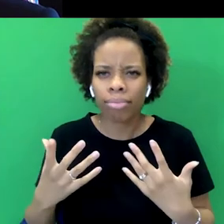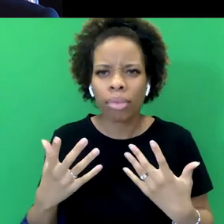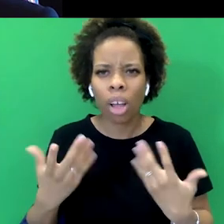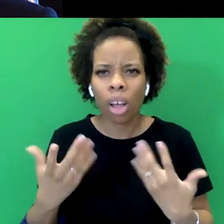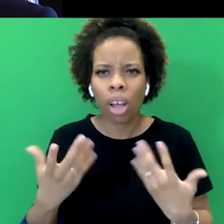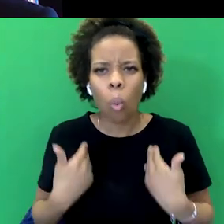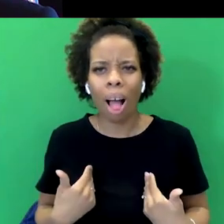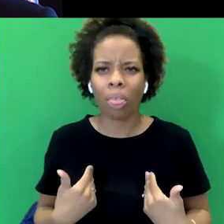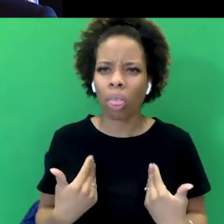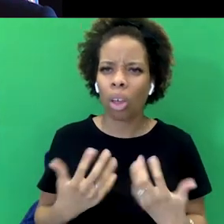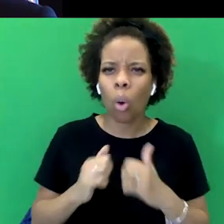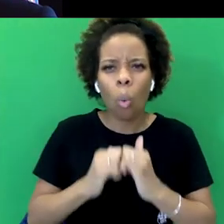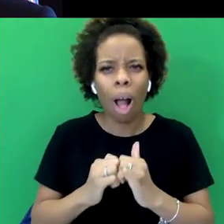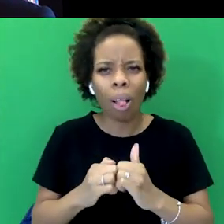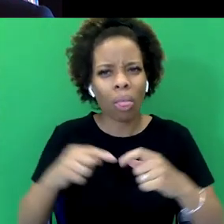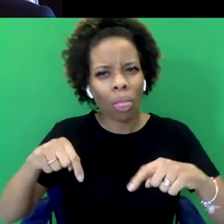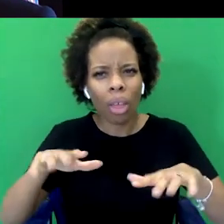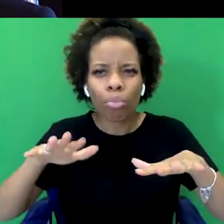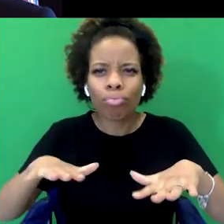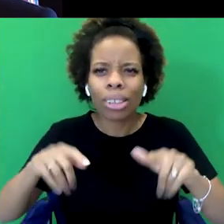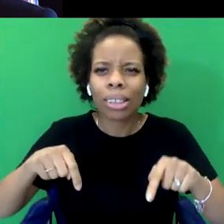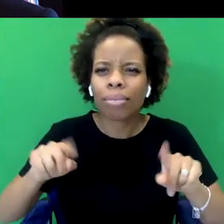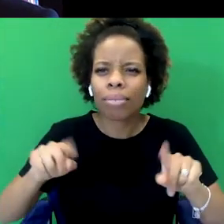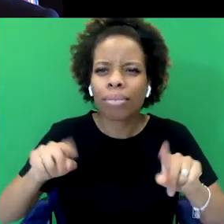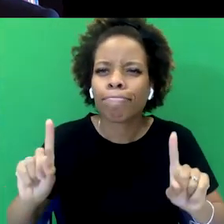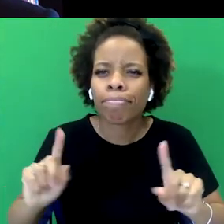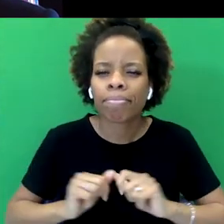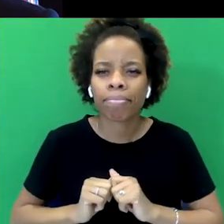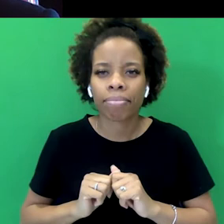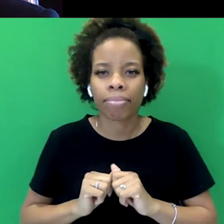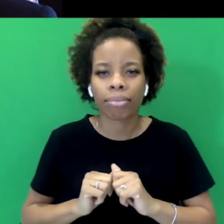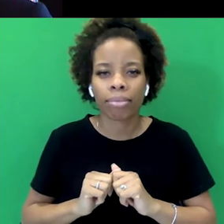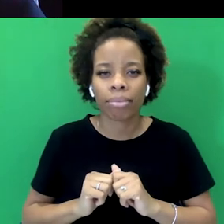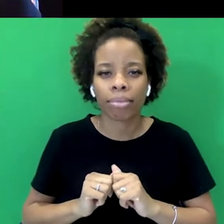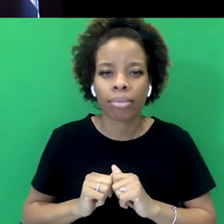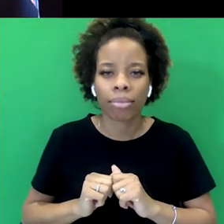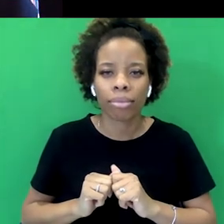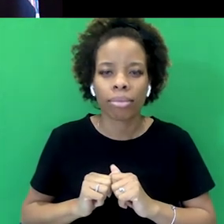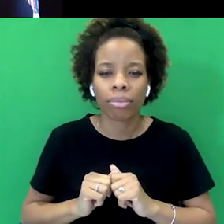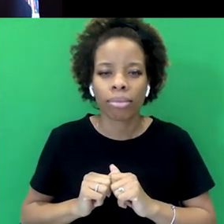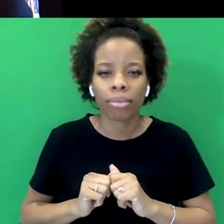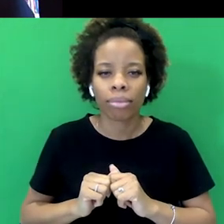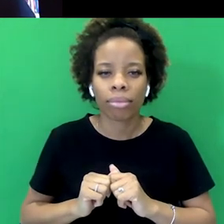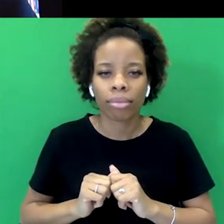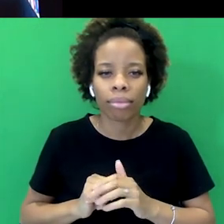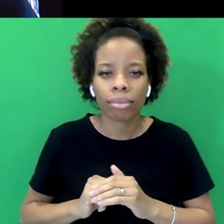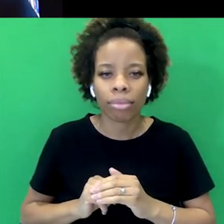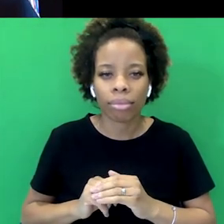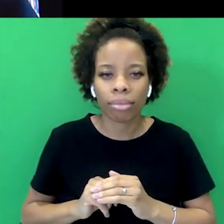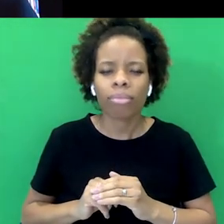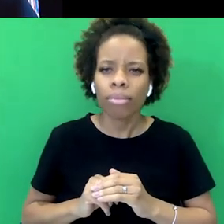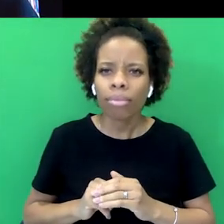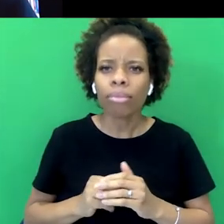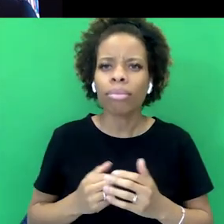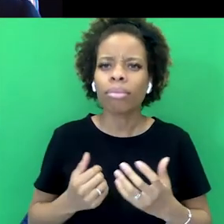terms of, like, the two things I think that people aren't aware of, because they happened offshore,